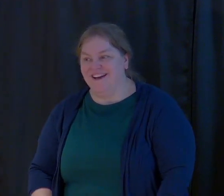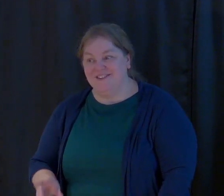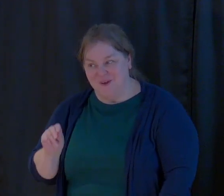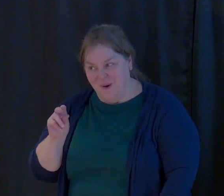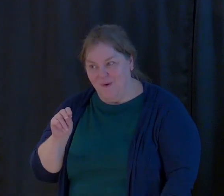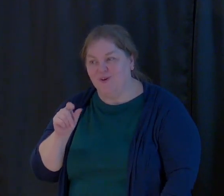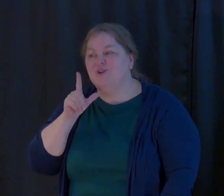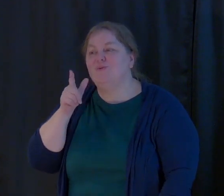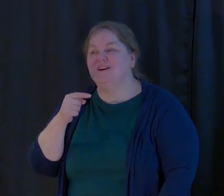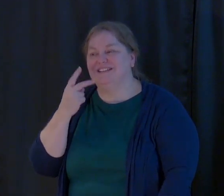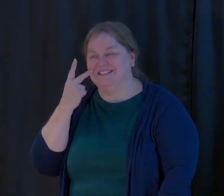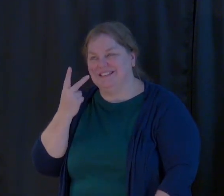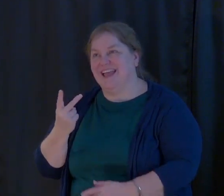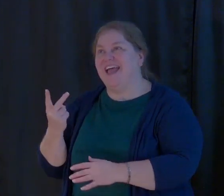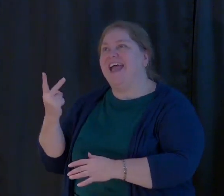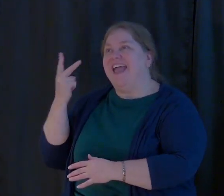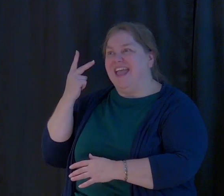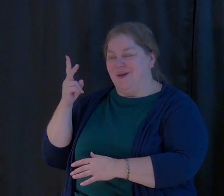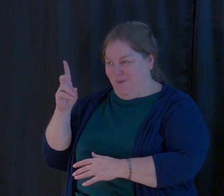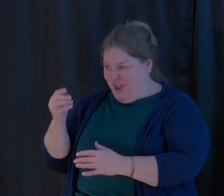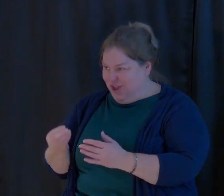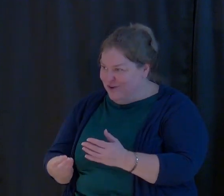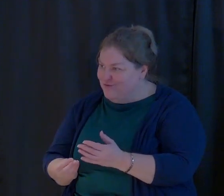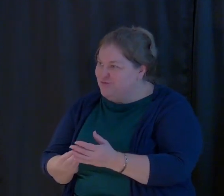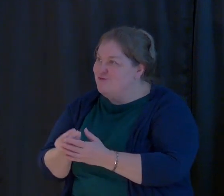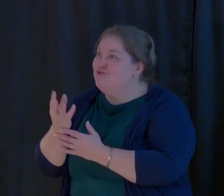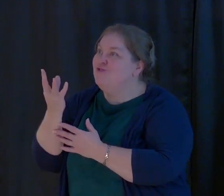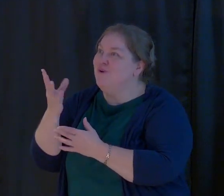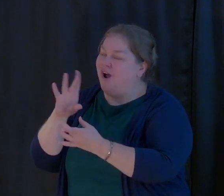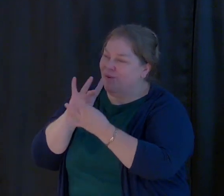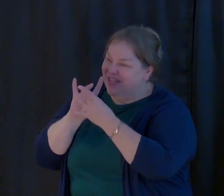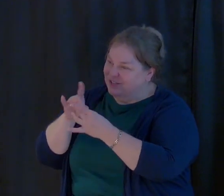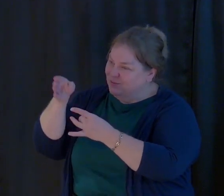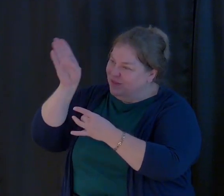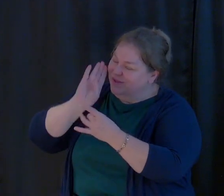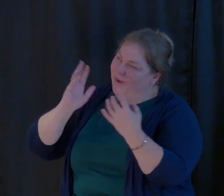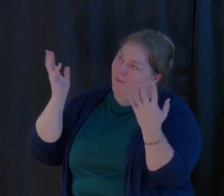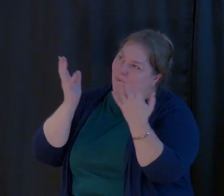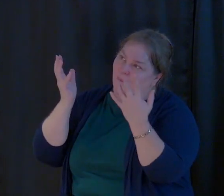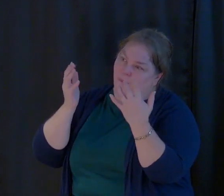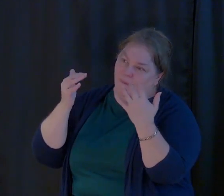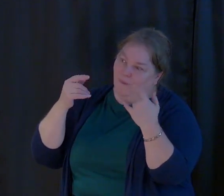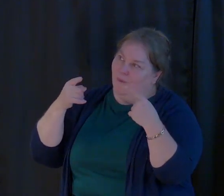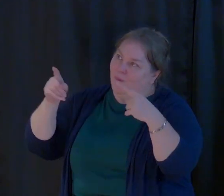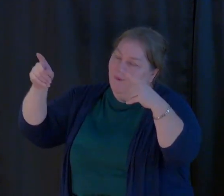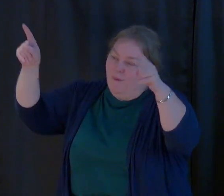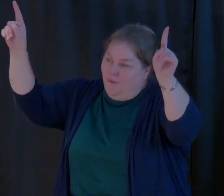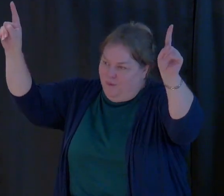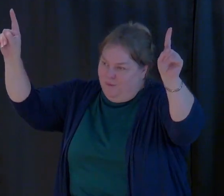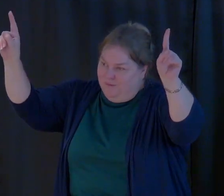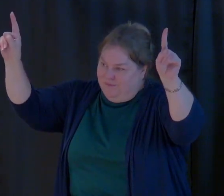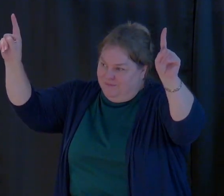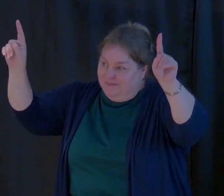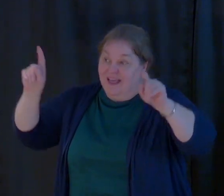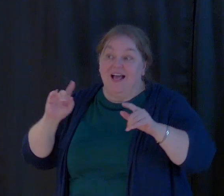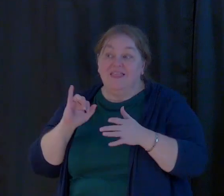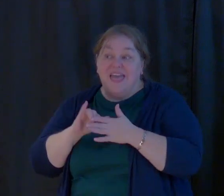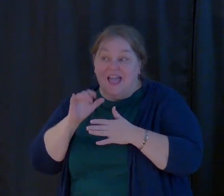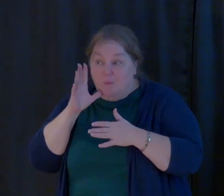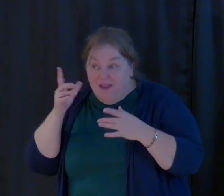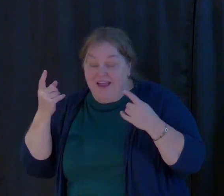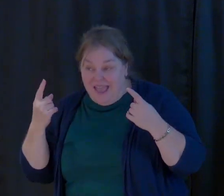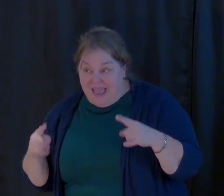bounds and the ceiling has been lifted in our relationship with God. And this happens simply because